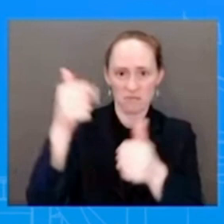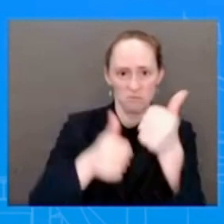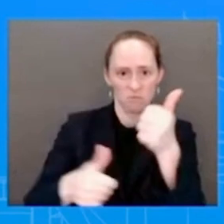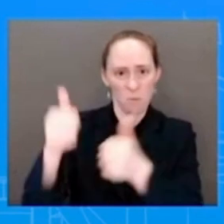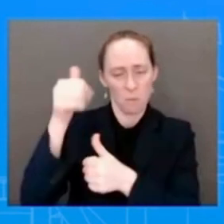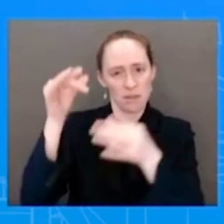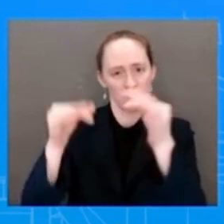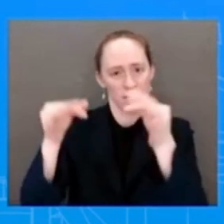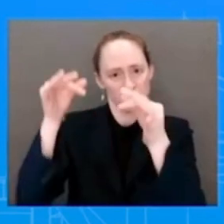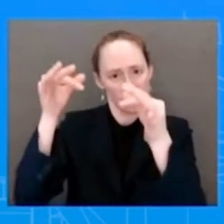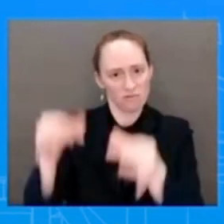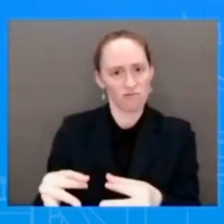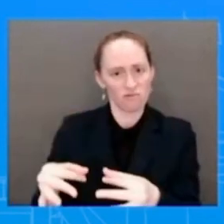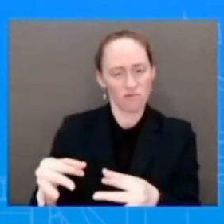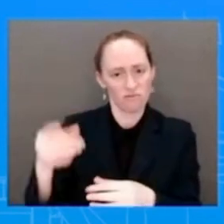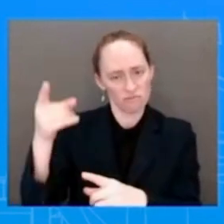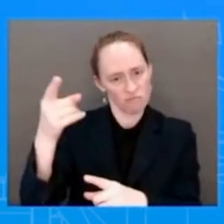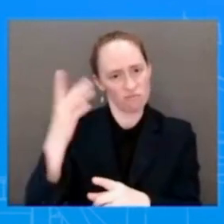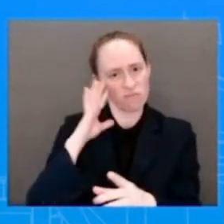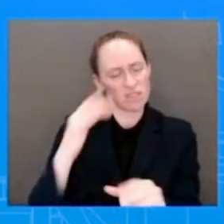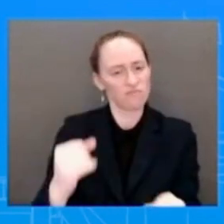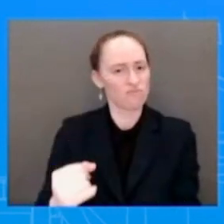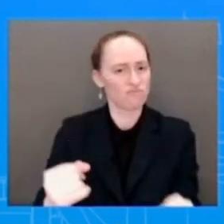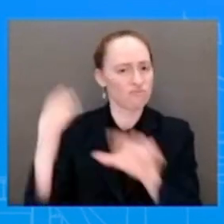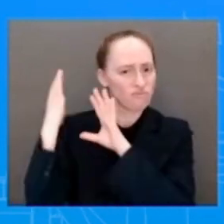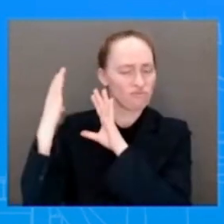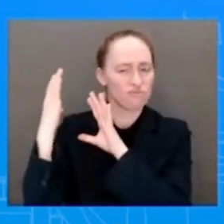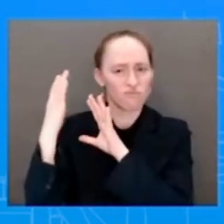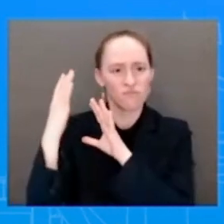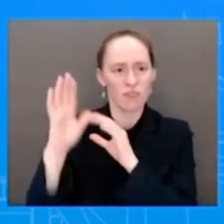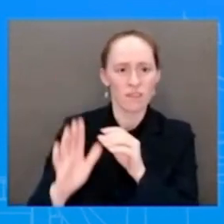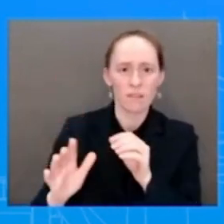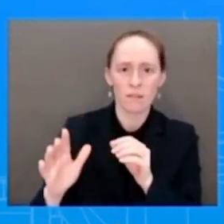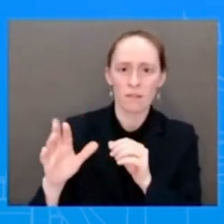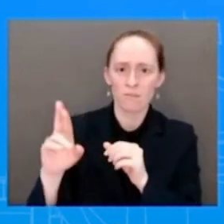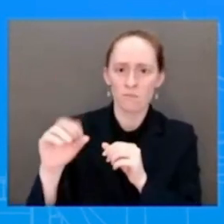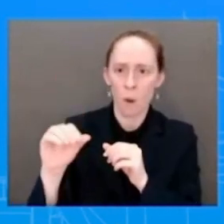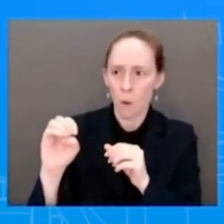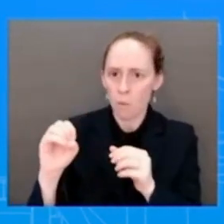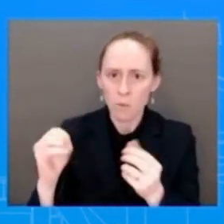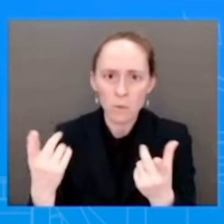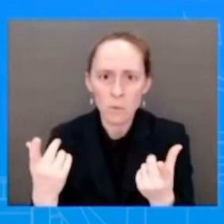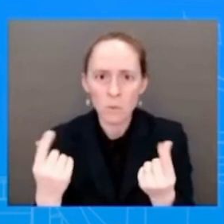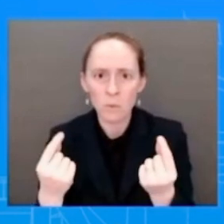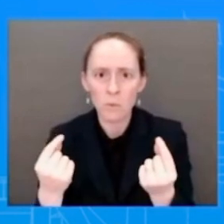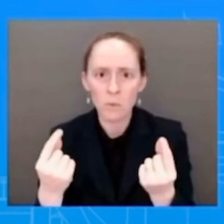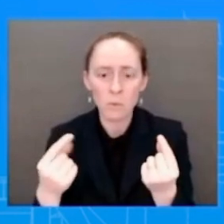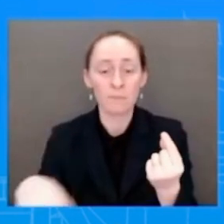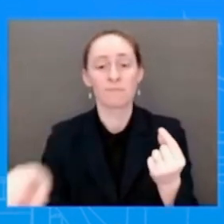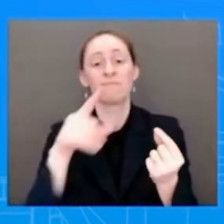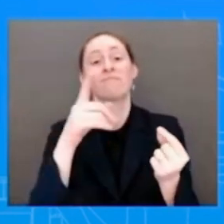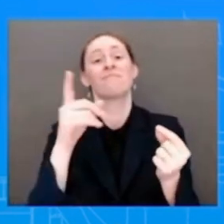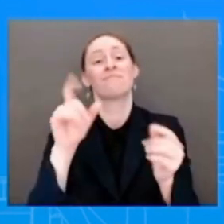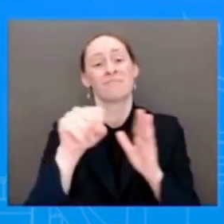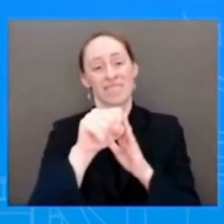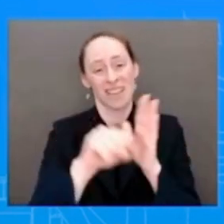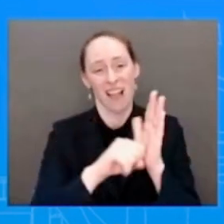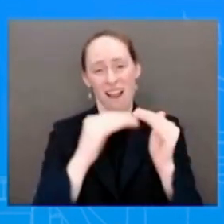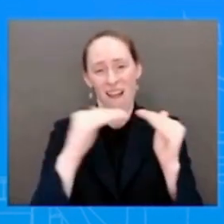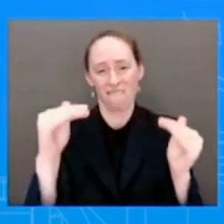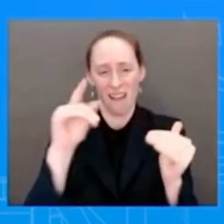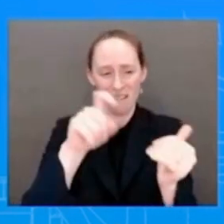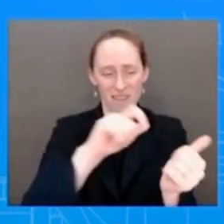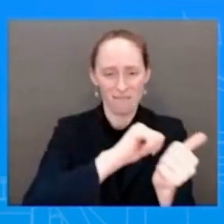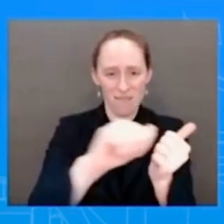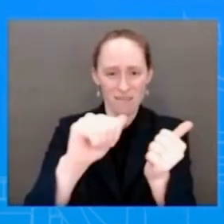Roe. And he will, and we will, and the Vice President will continue to work to do that with anybody who is willing to work with us on that. I